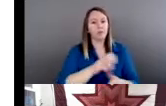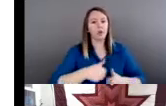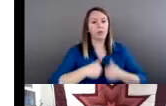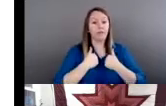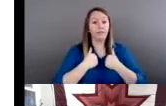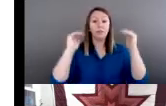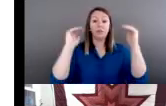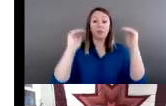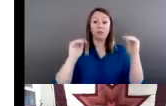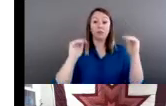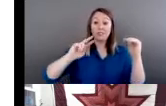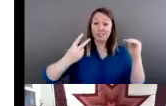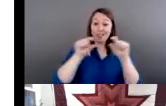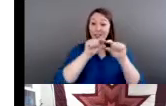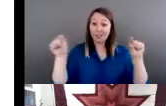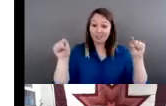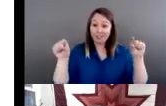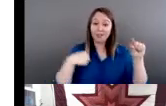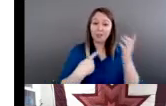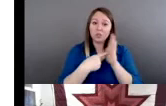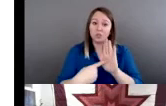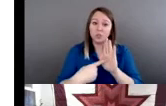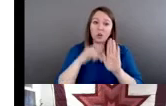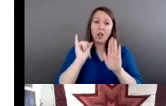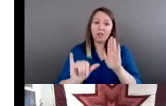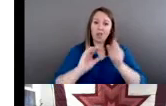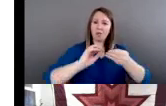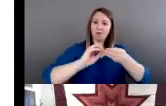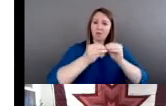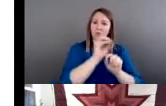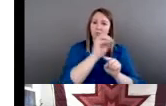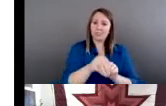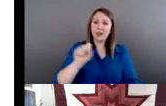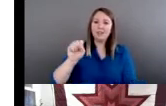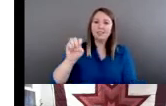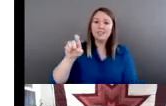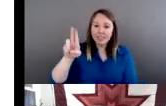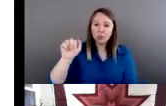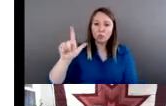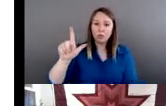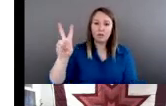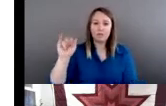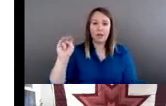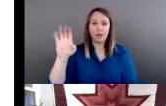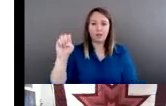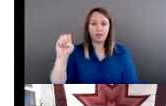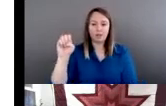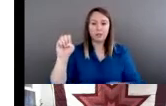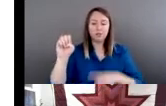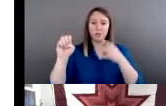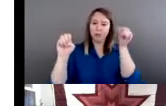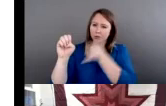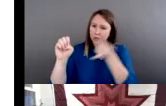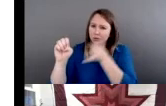to show you. This is the rate of sexual violence. So again, we see a significant rate